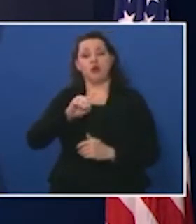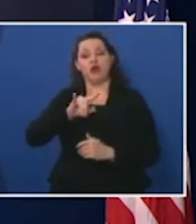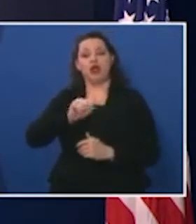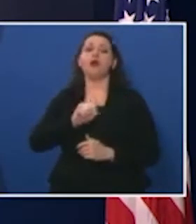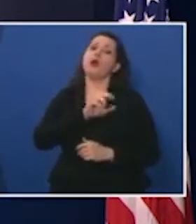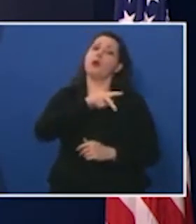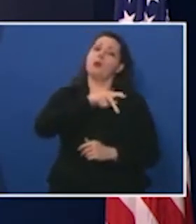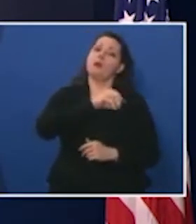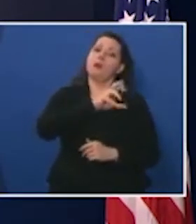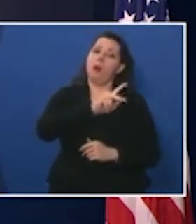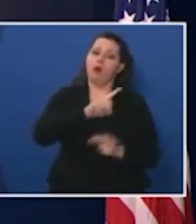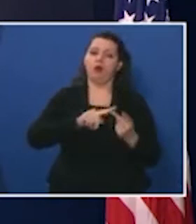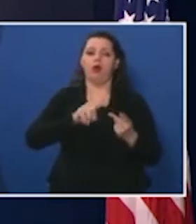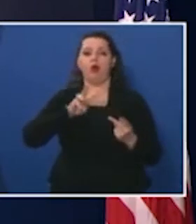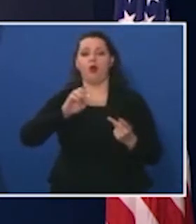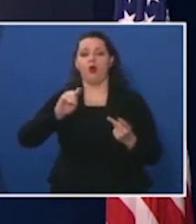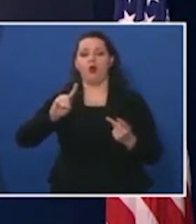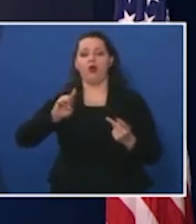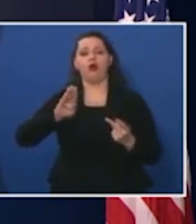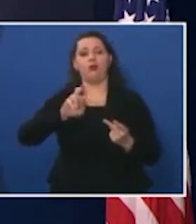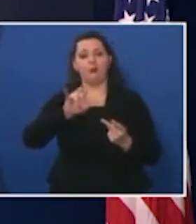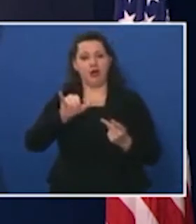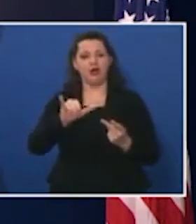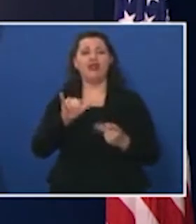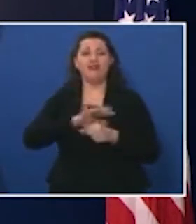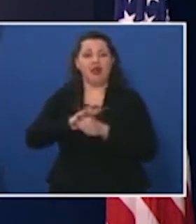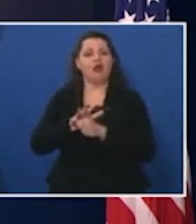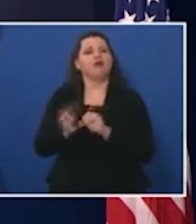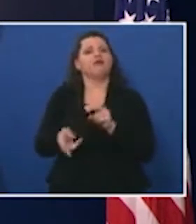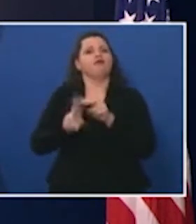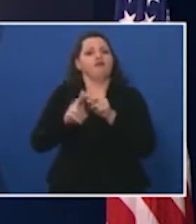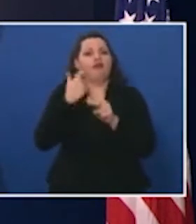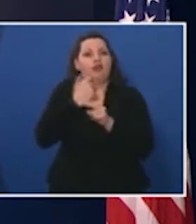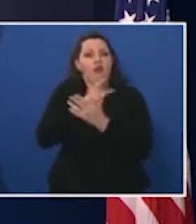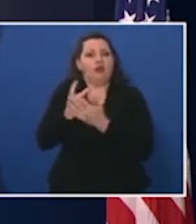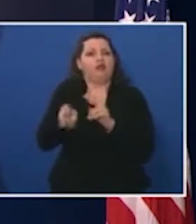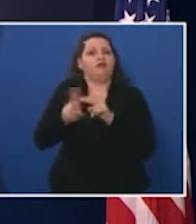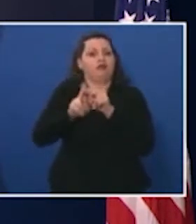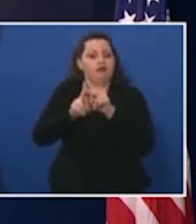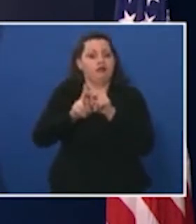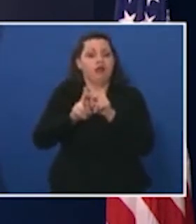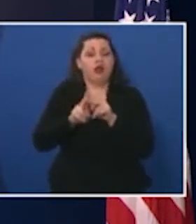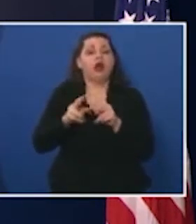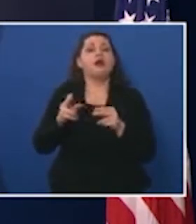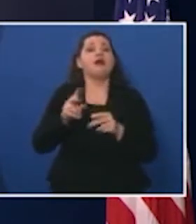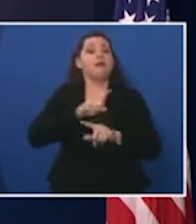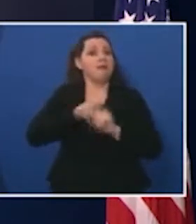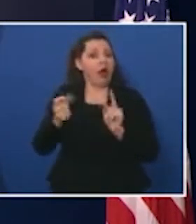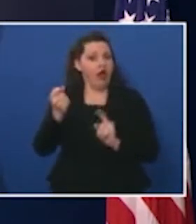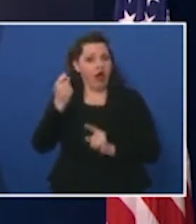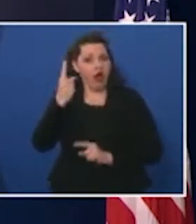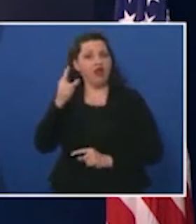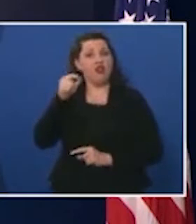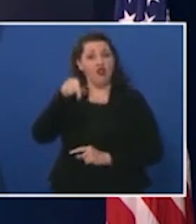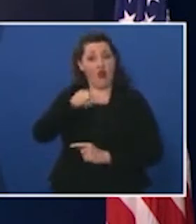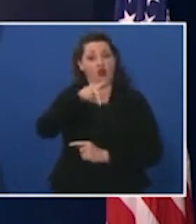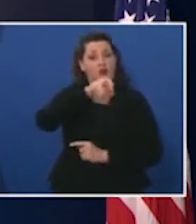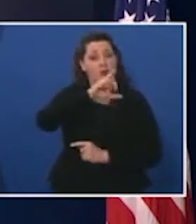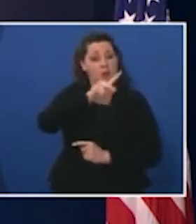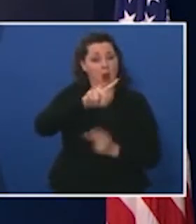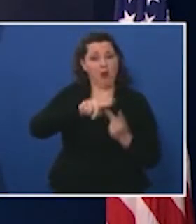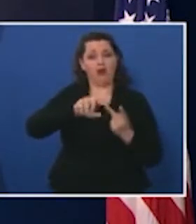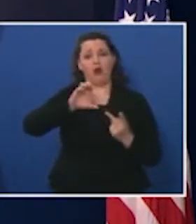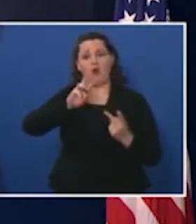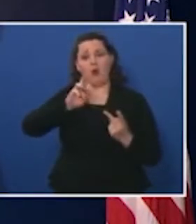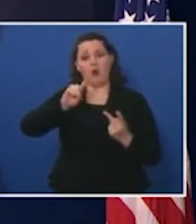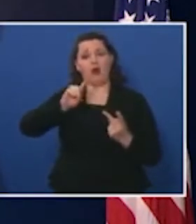Woodbury virus activity increased during the last two weeks we've intentionally test we were intentionally test testing in those